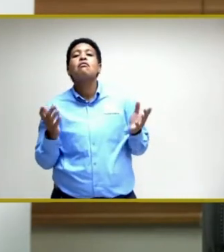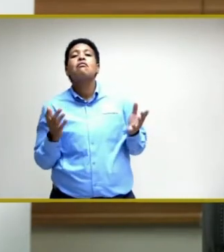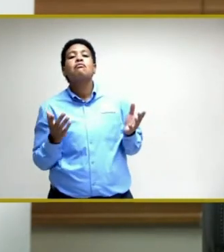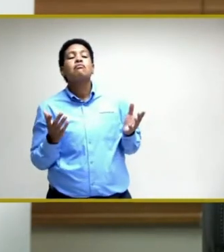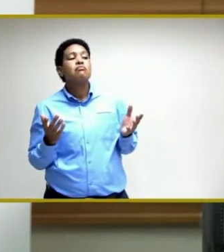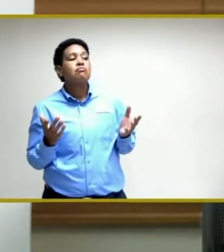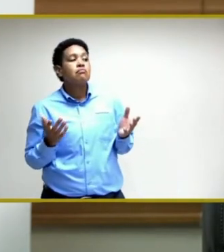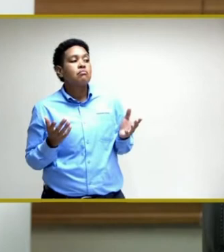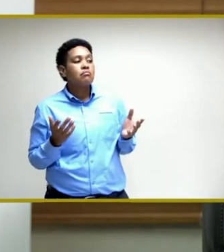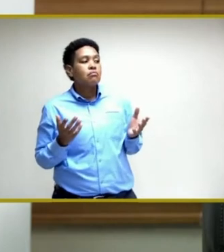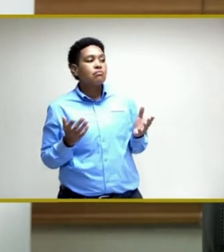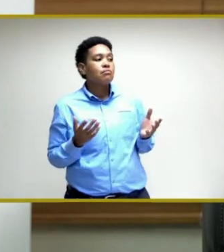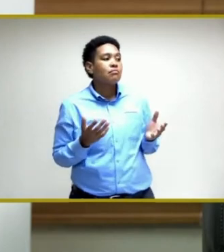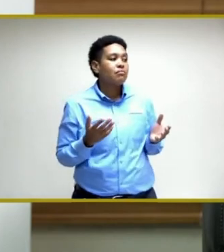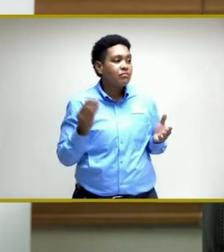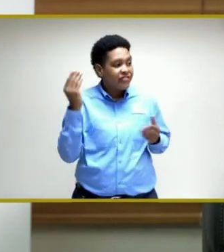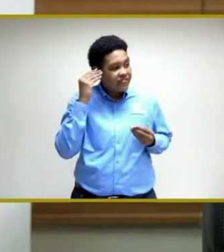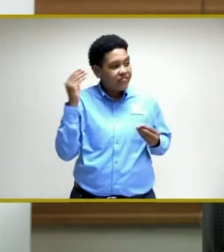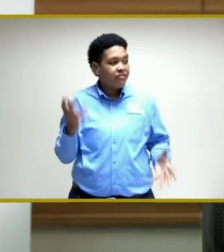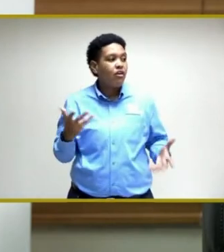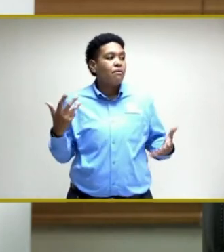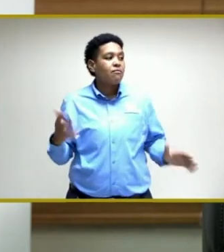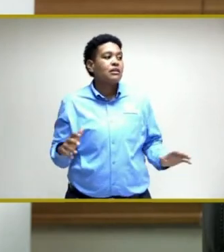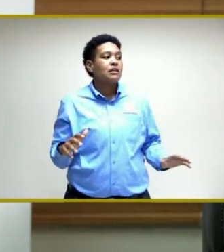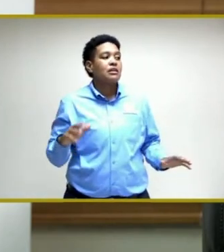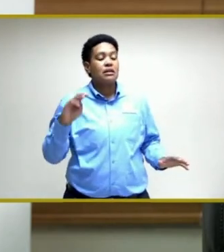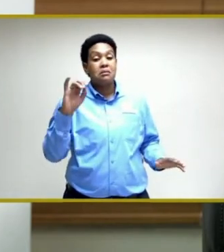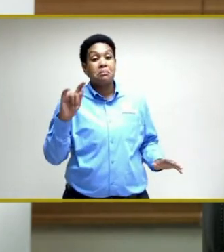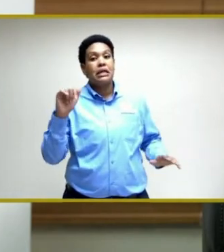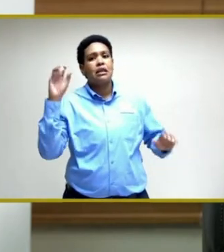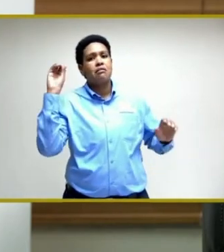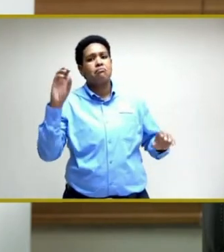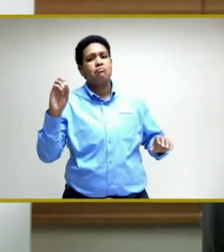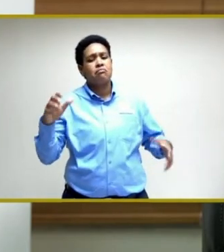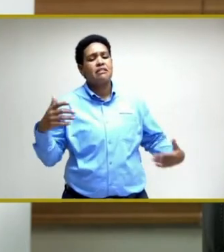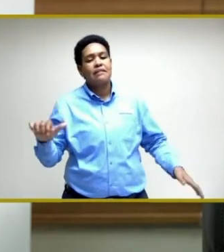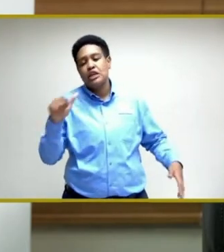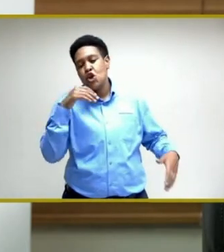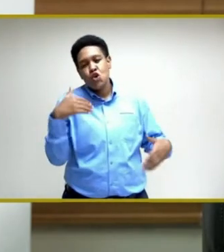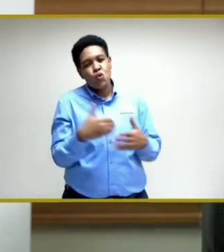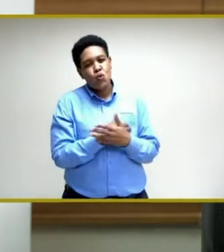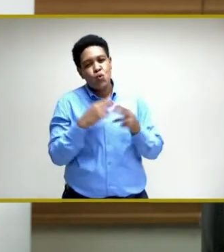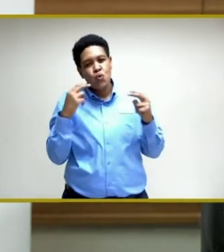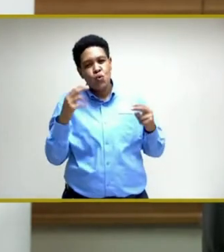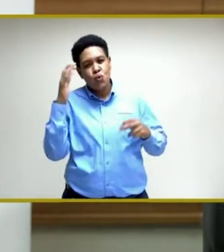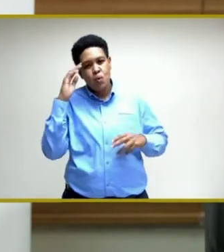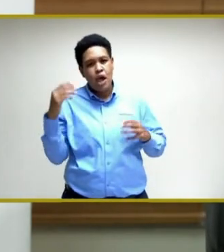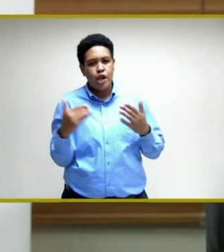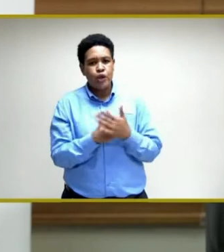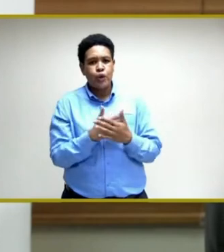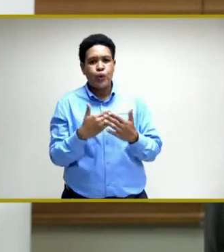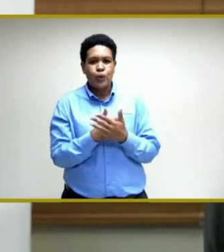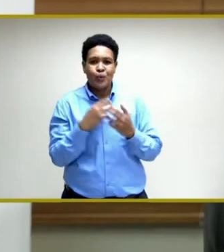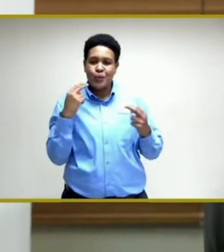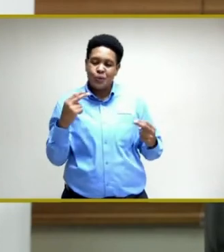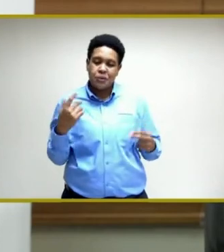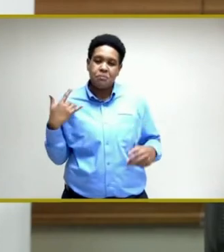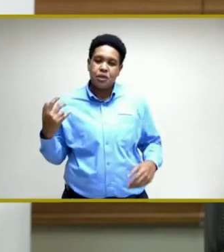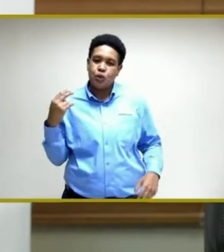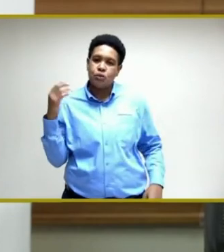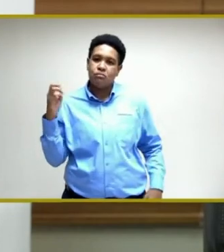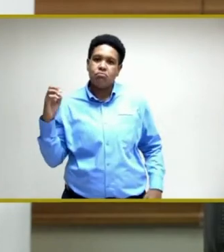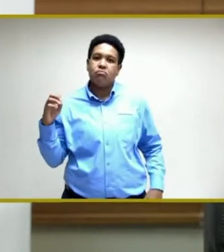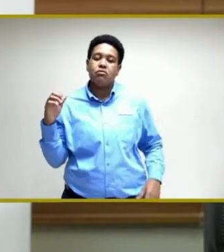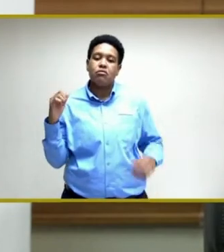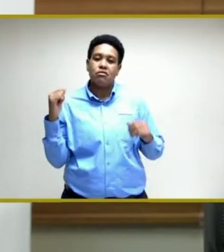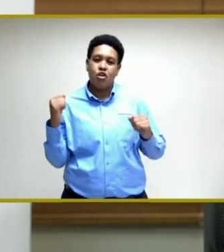new news anymore, given the pace of the news cycle. But we can